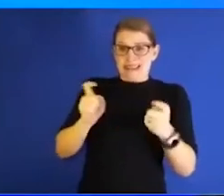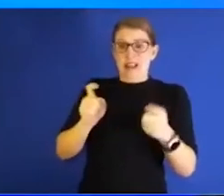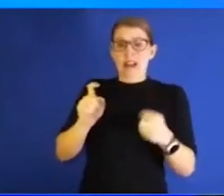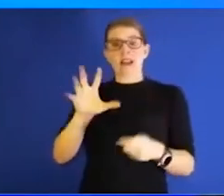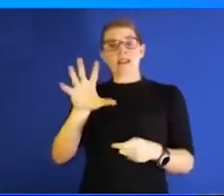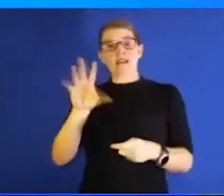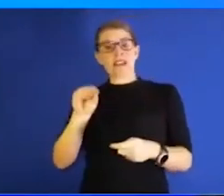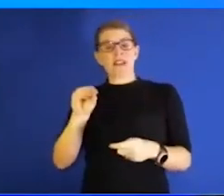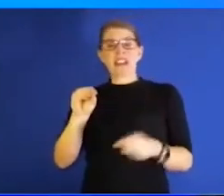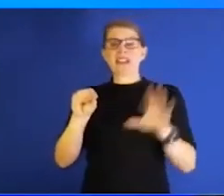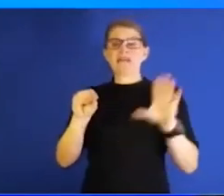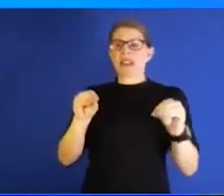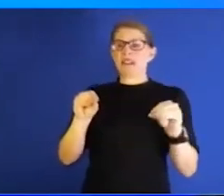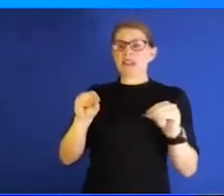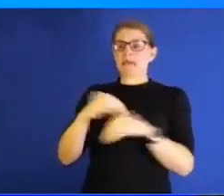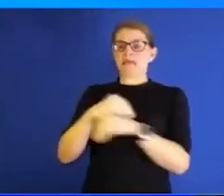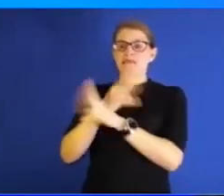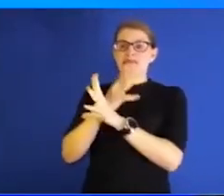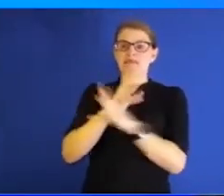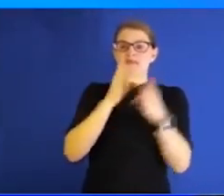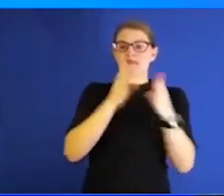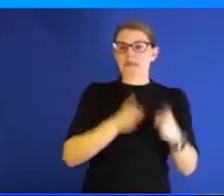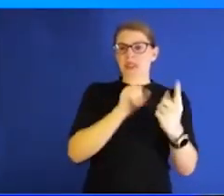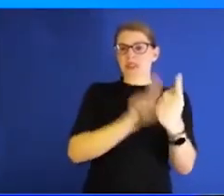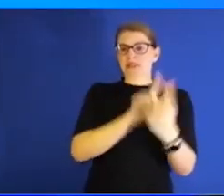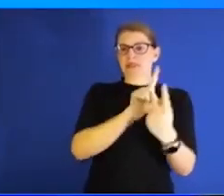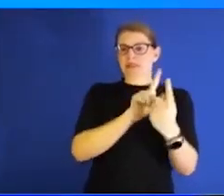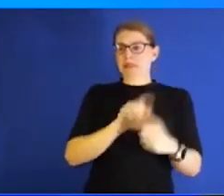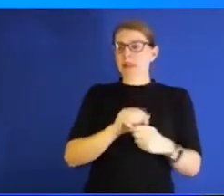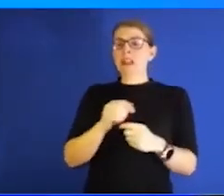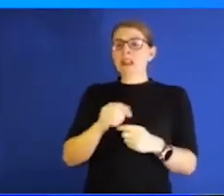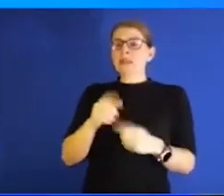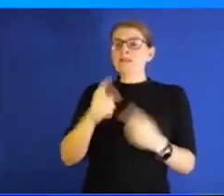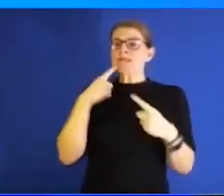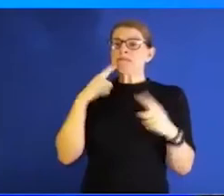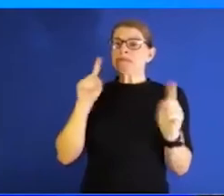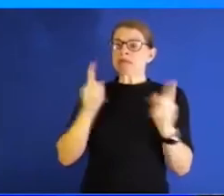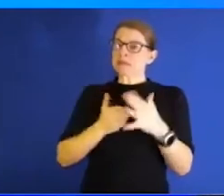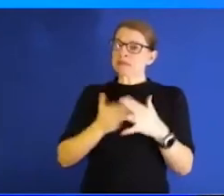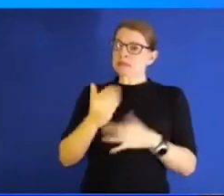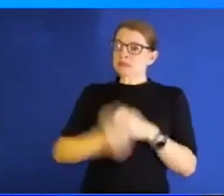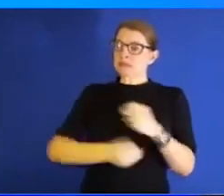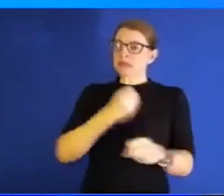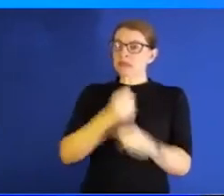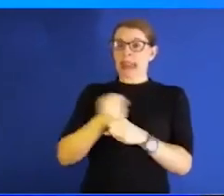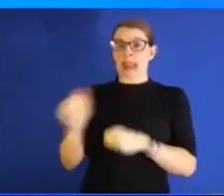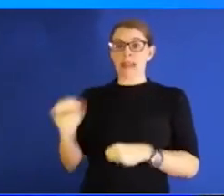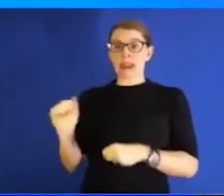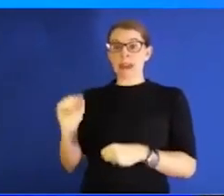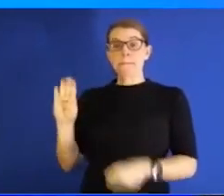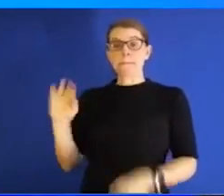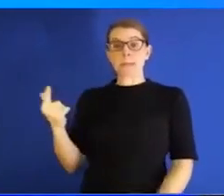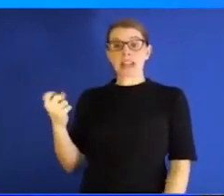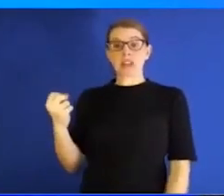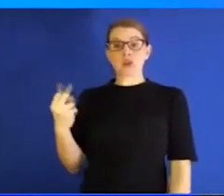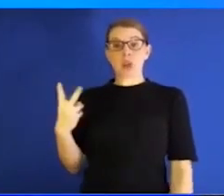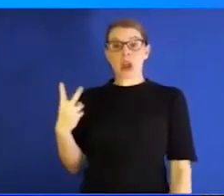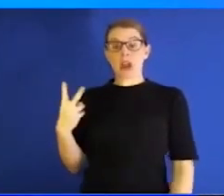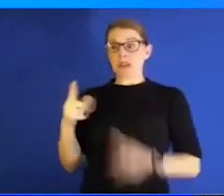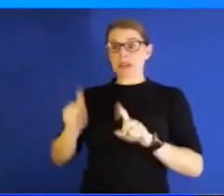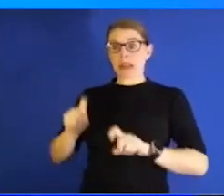in person and got through that year pretty well. Going into athletics, we figured out with the Big 12 what our testing protocols were going to be.